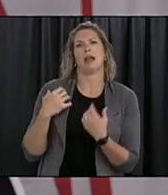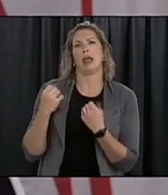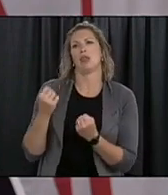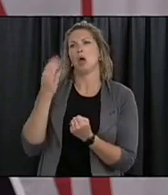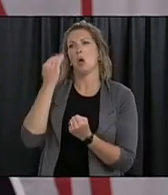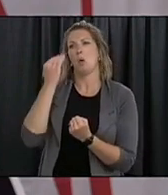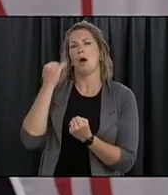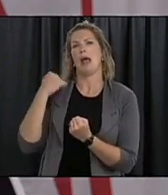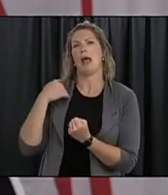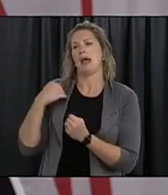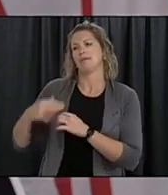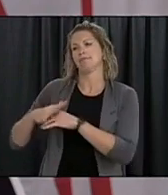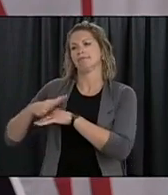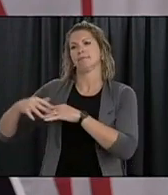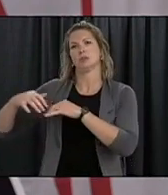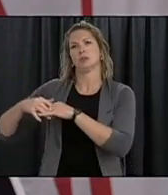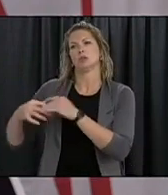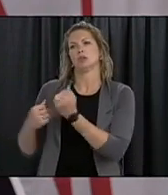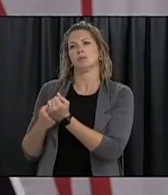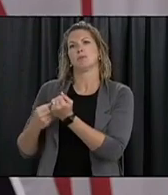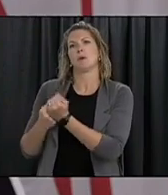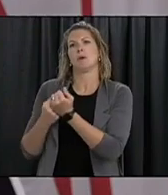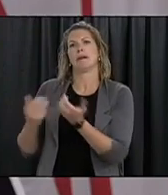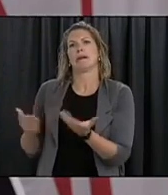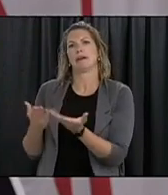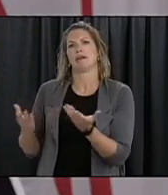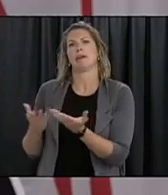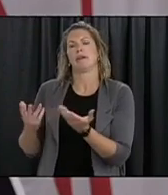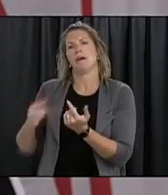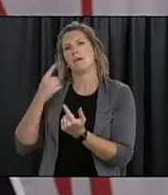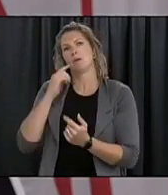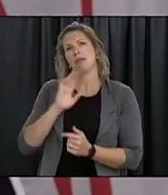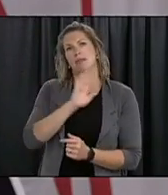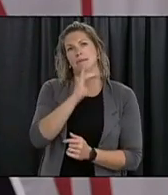support mechanisms particularly set up there.